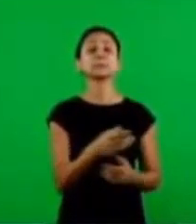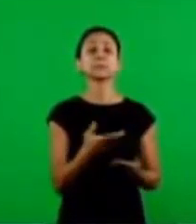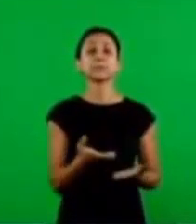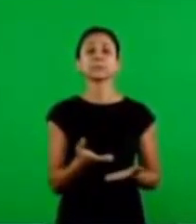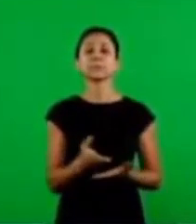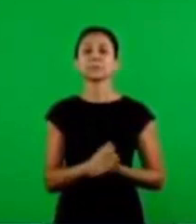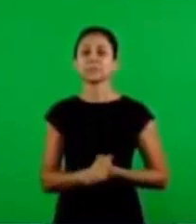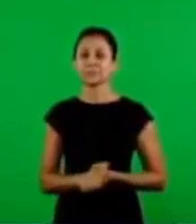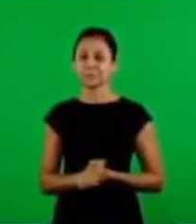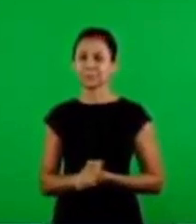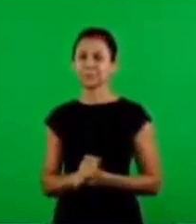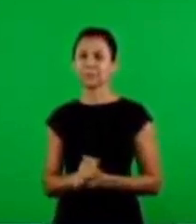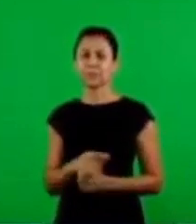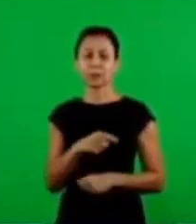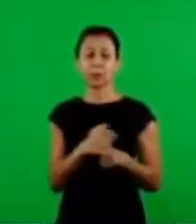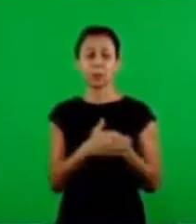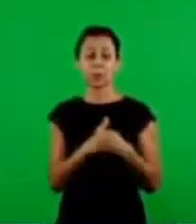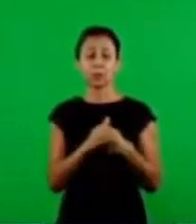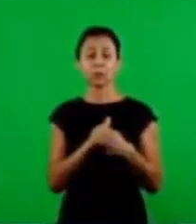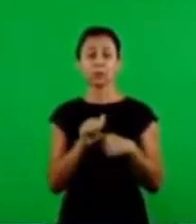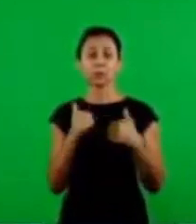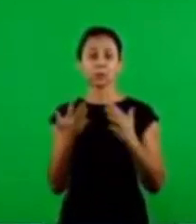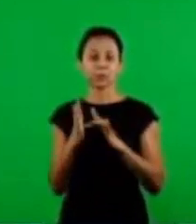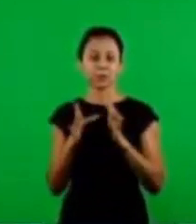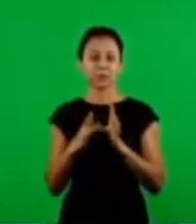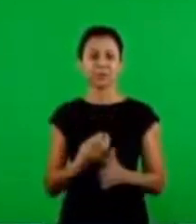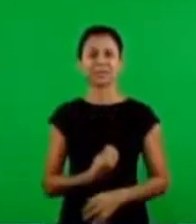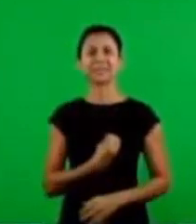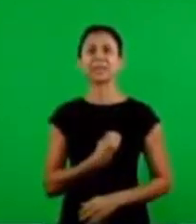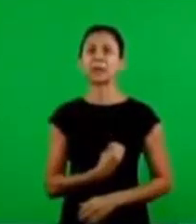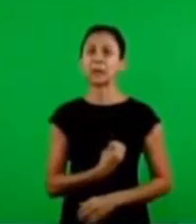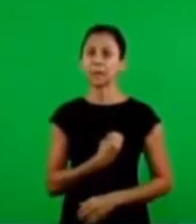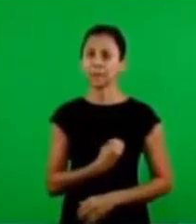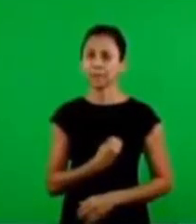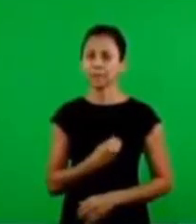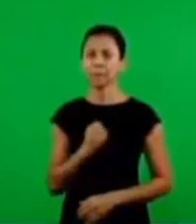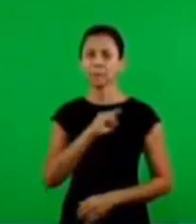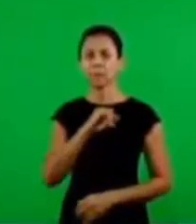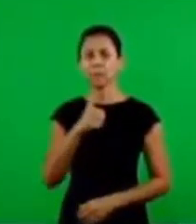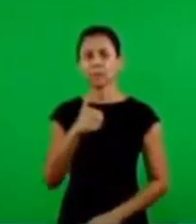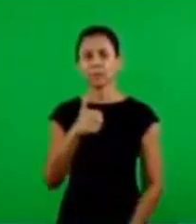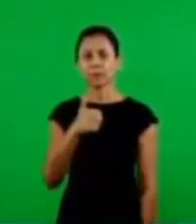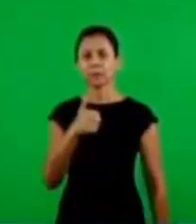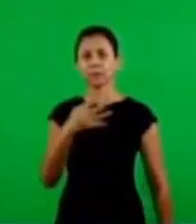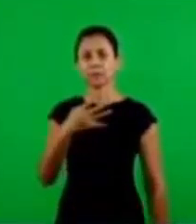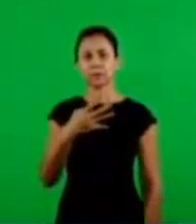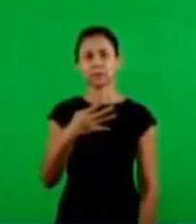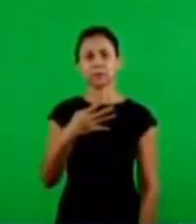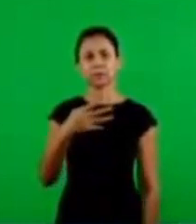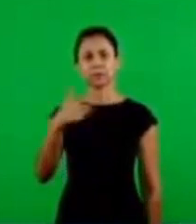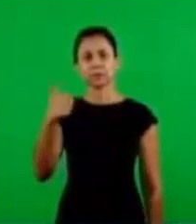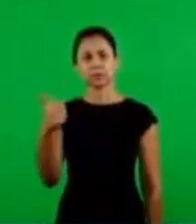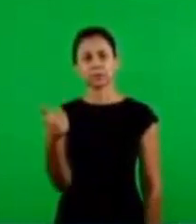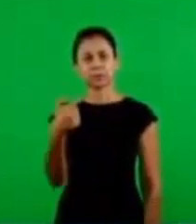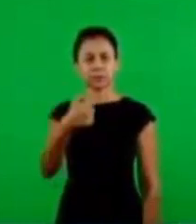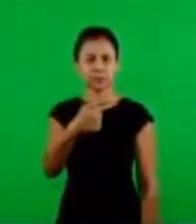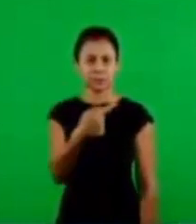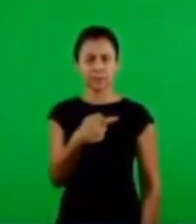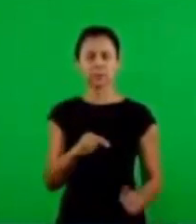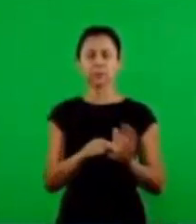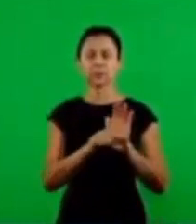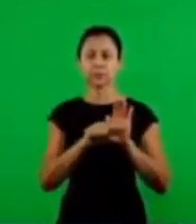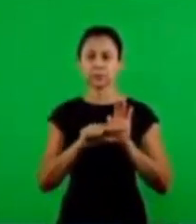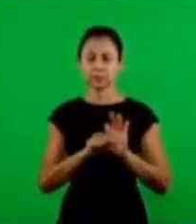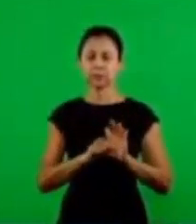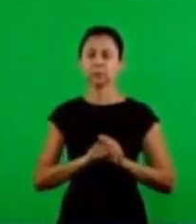Who are you seeking? So the great counselor is saying that Jesus is alive. And now in John 14, verse